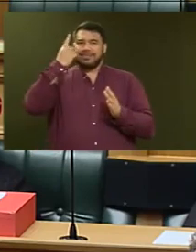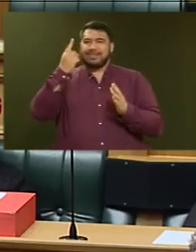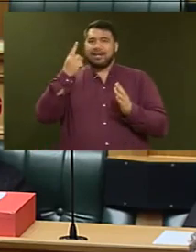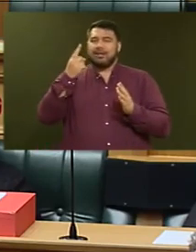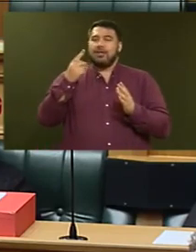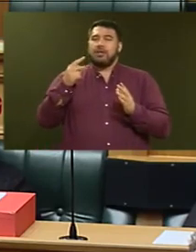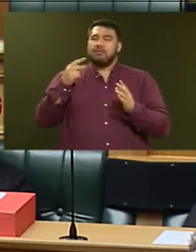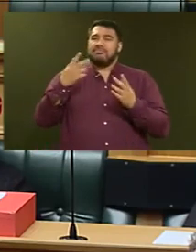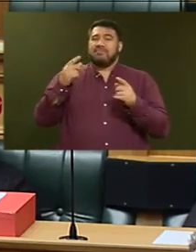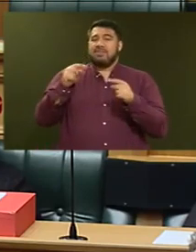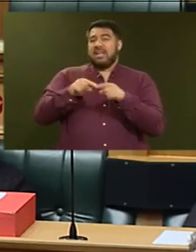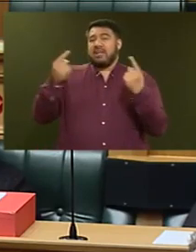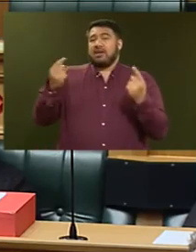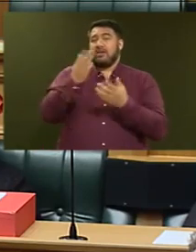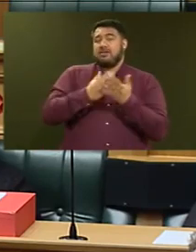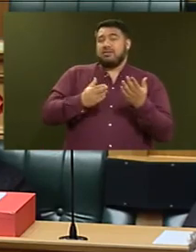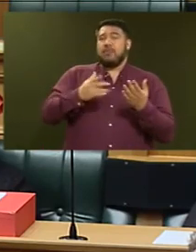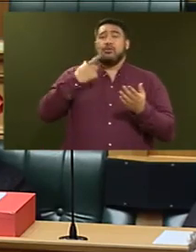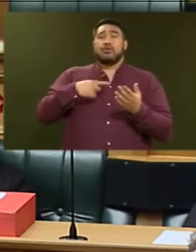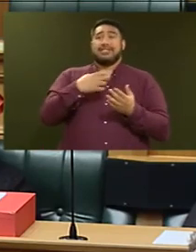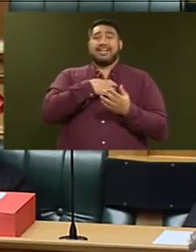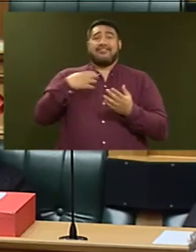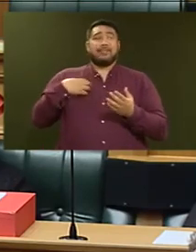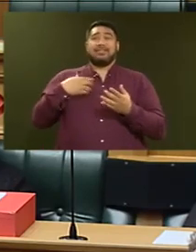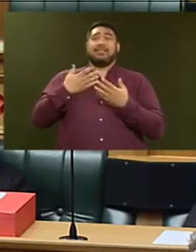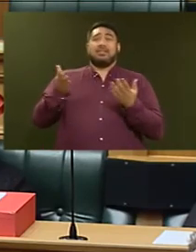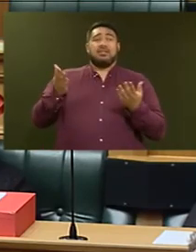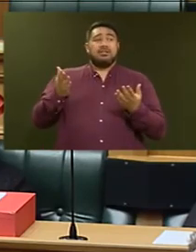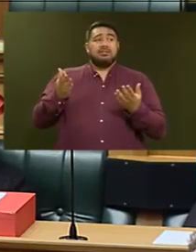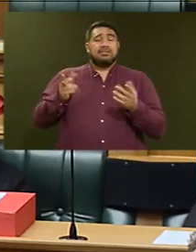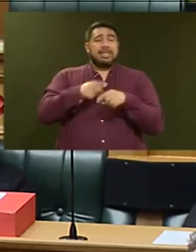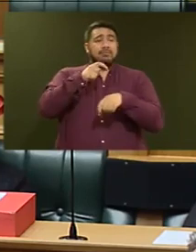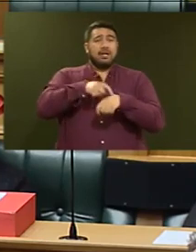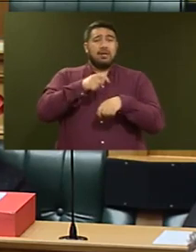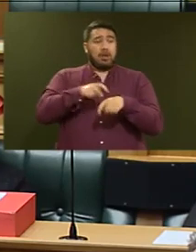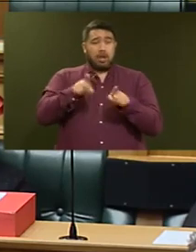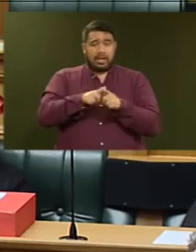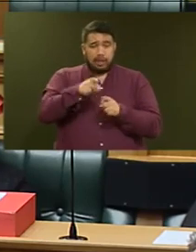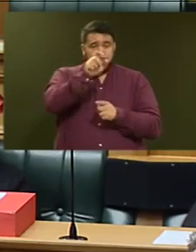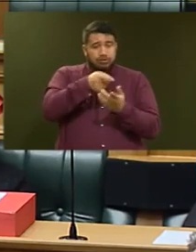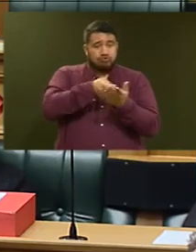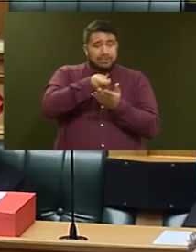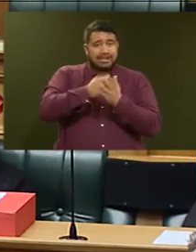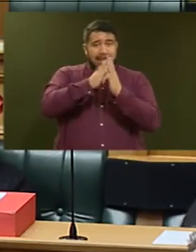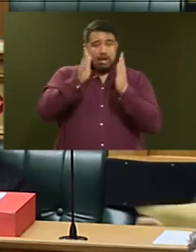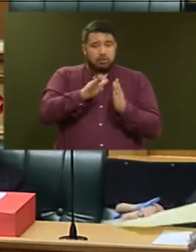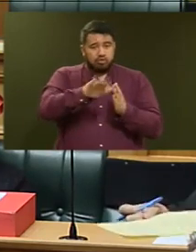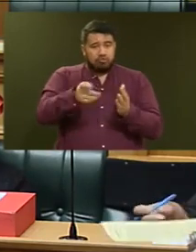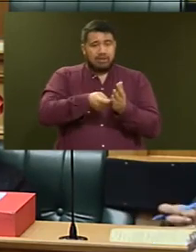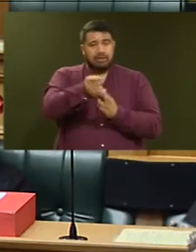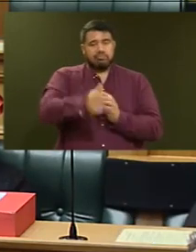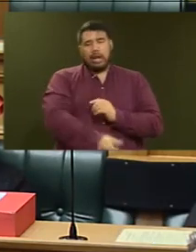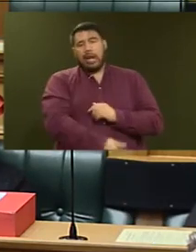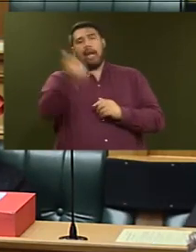is not acceptable for the government, for any government, to throw tenants and their children onto the street